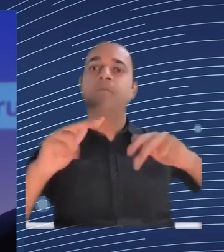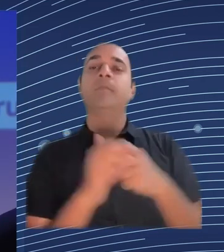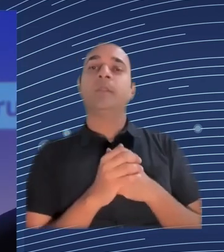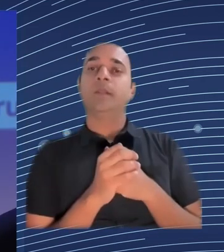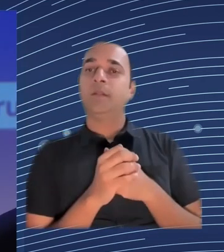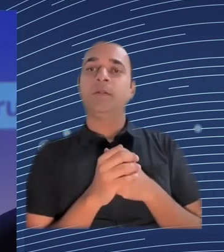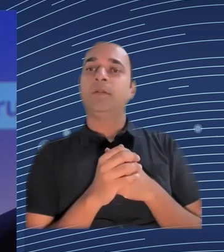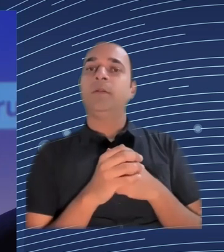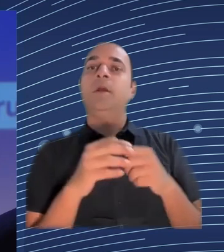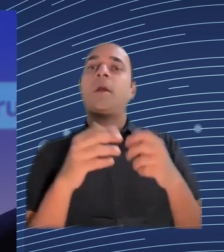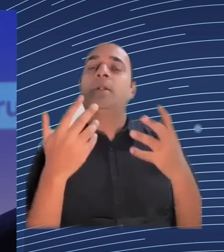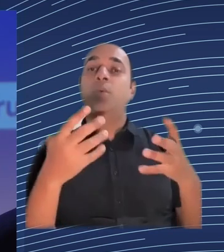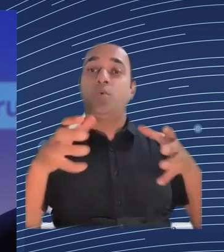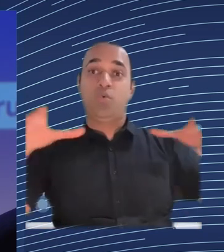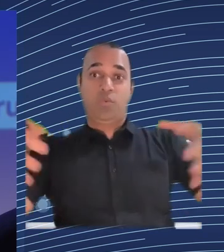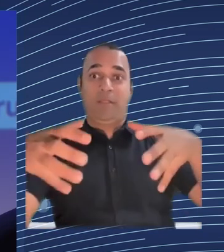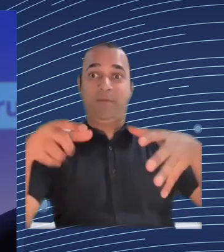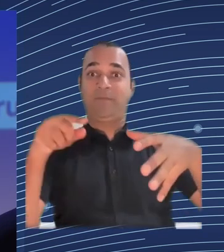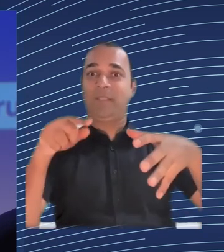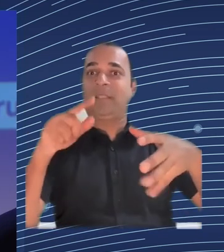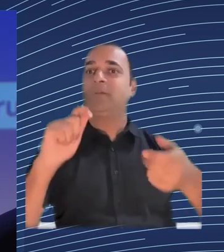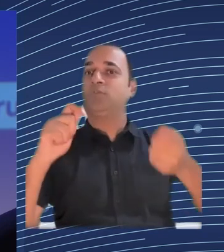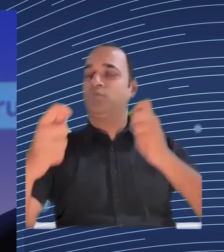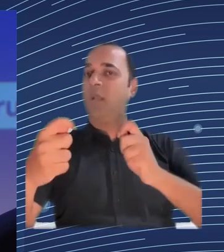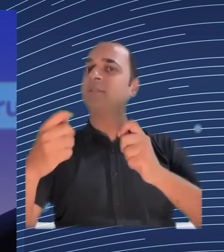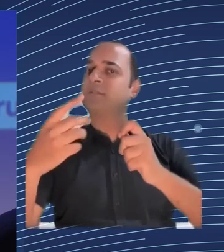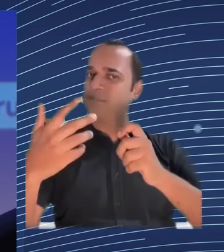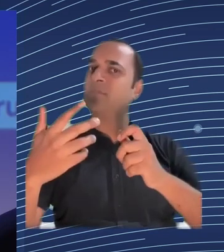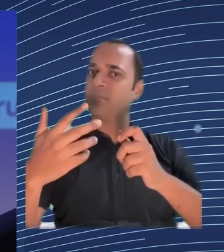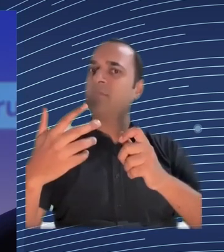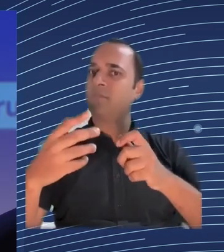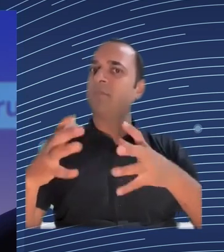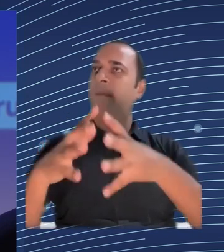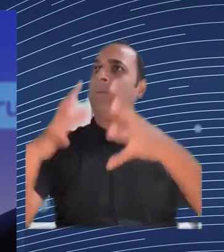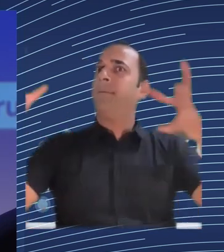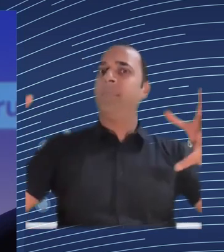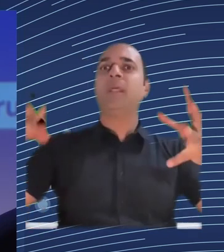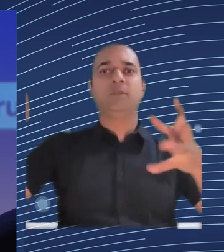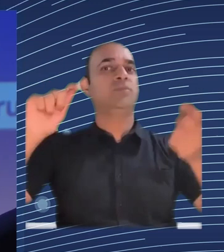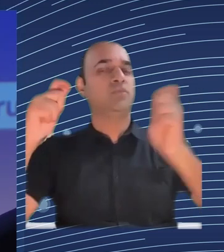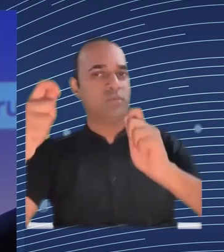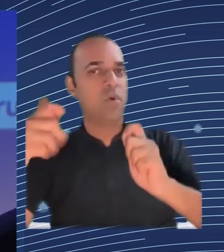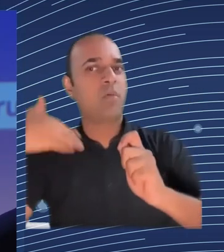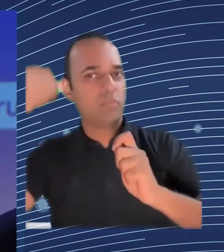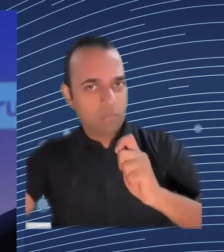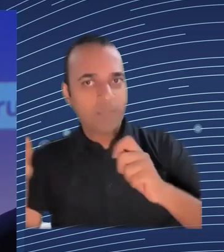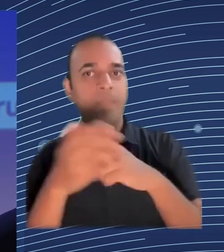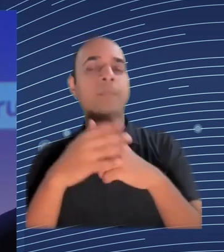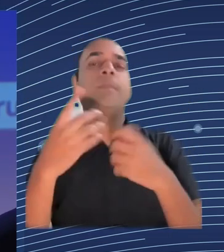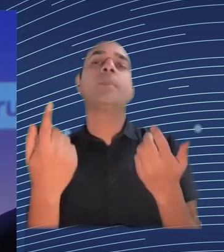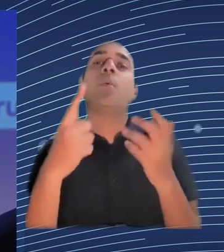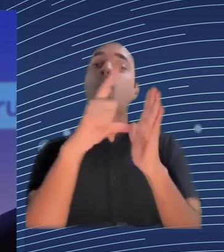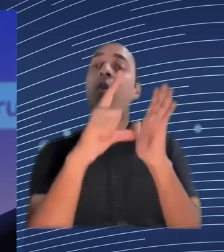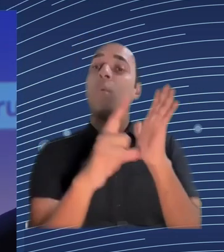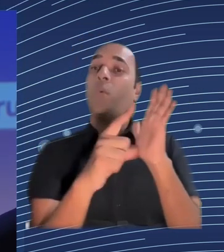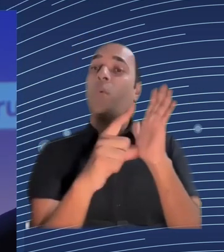public auditing of the algorithms not for all algorithms of course but when we have a discrimination case for example